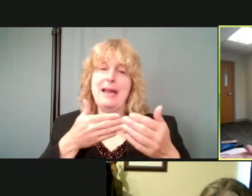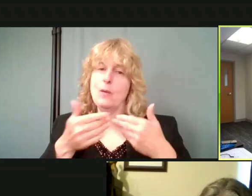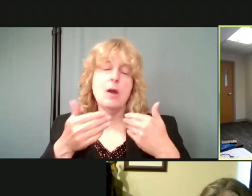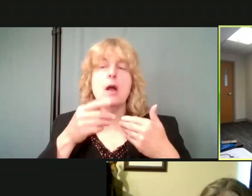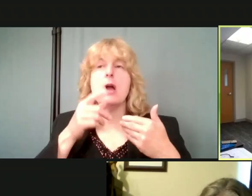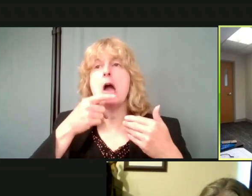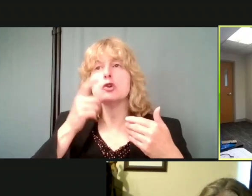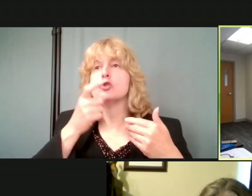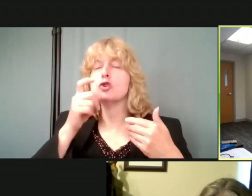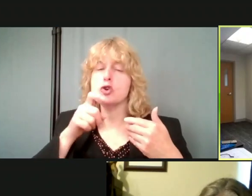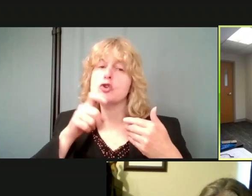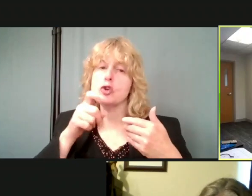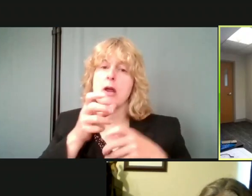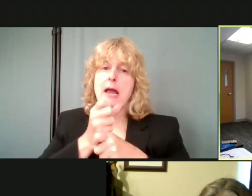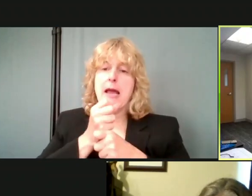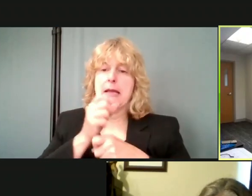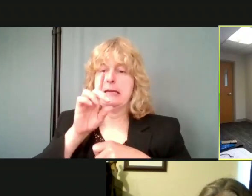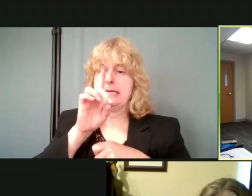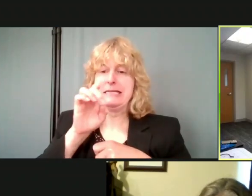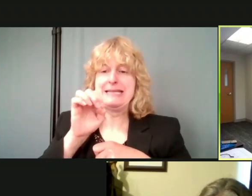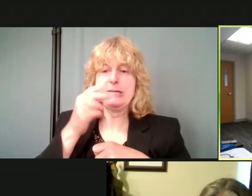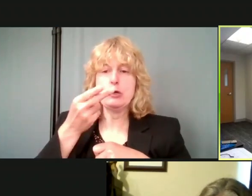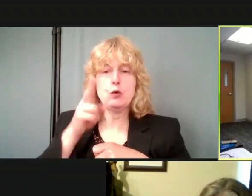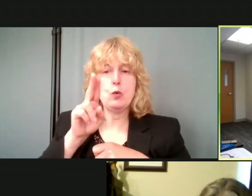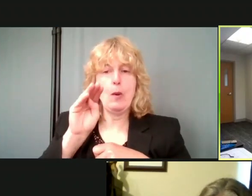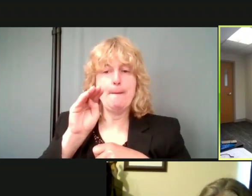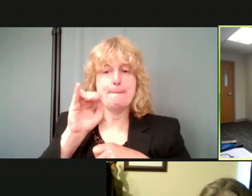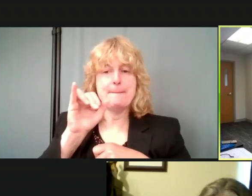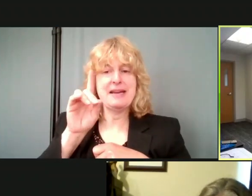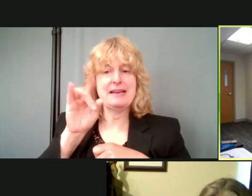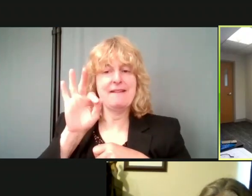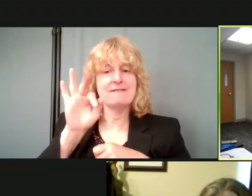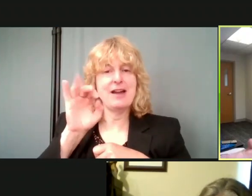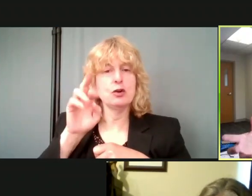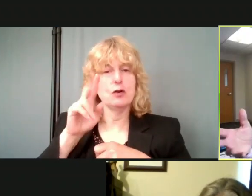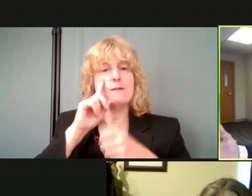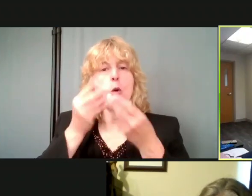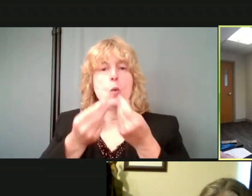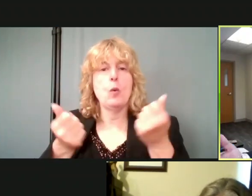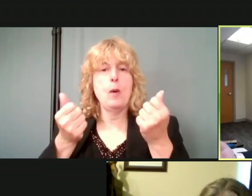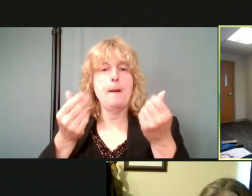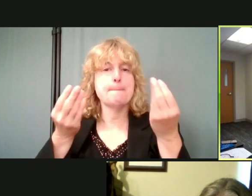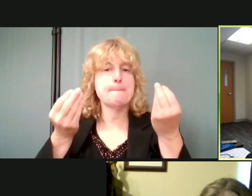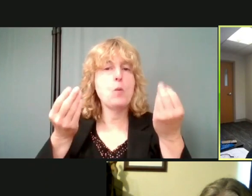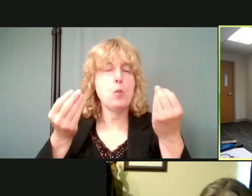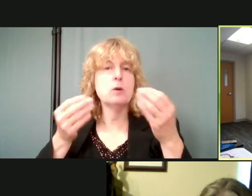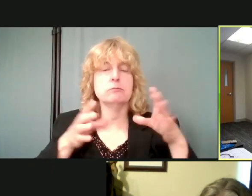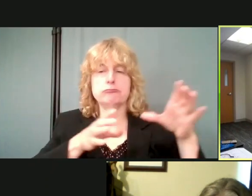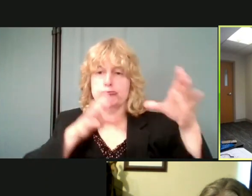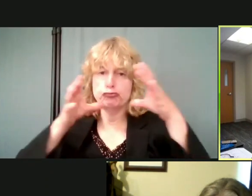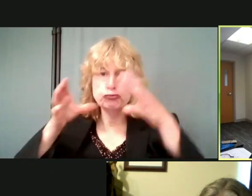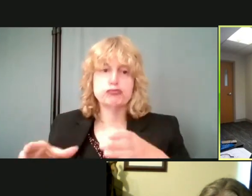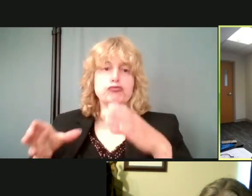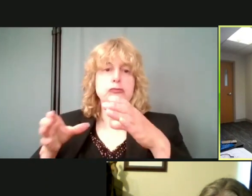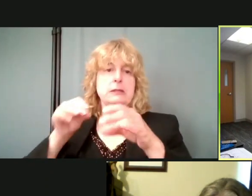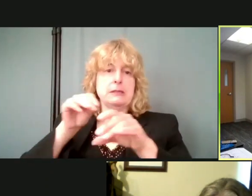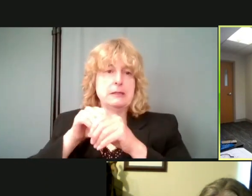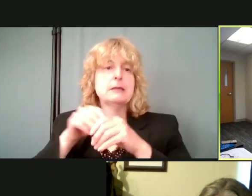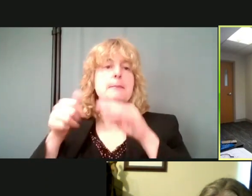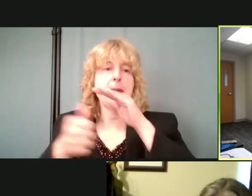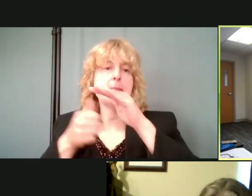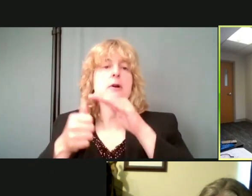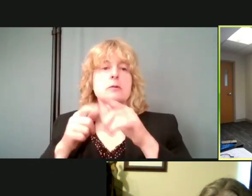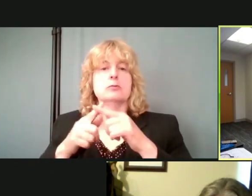versions and, and, um, you know, there's some that aren't that, that, uh, that terribly expensive to be able to, um, maintain